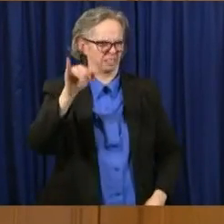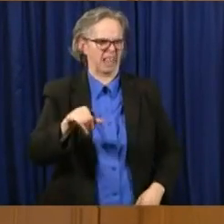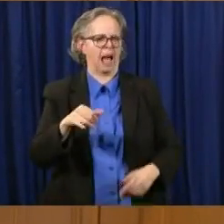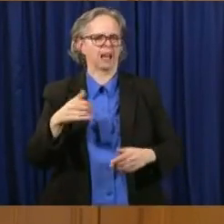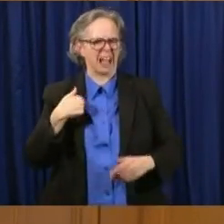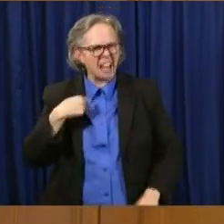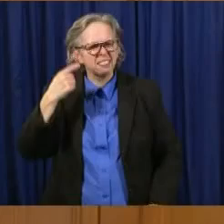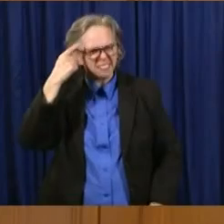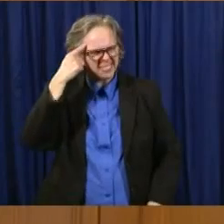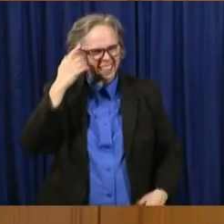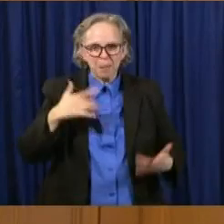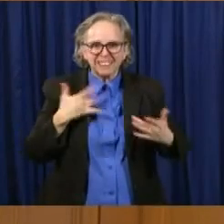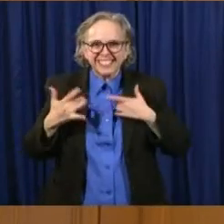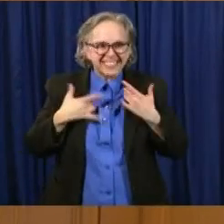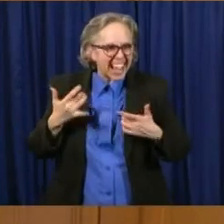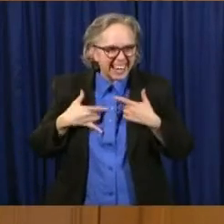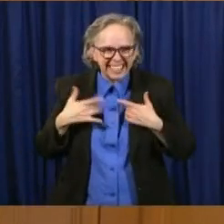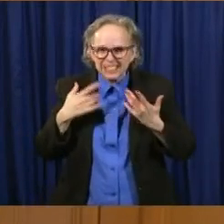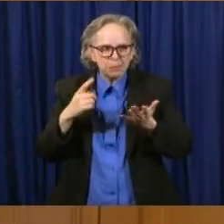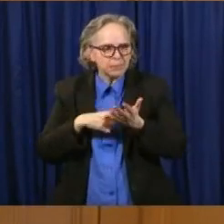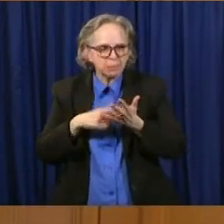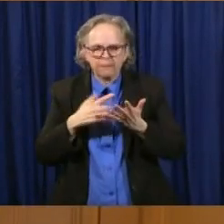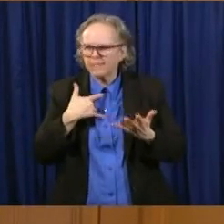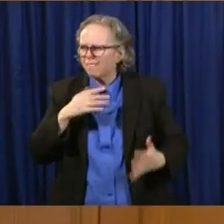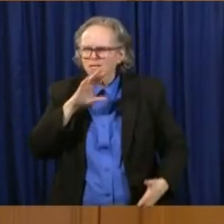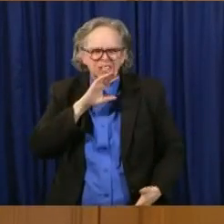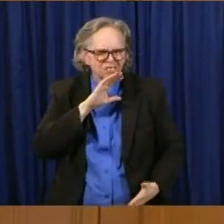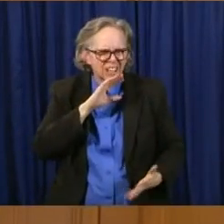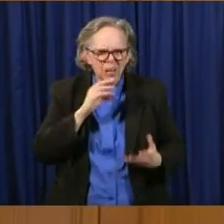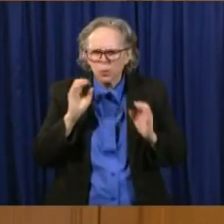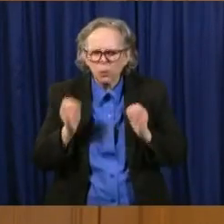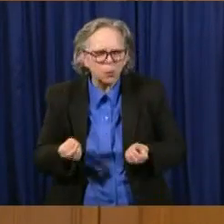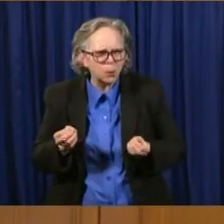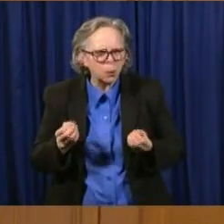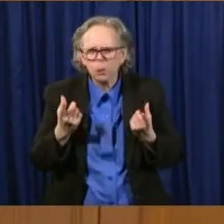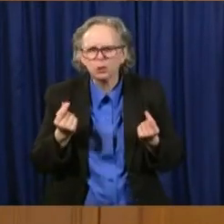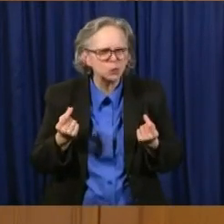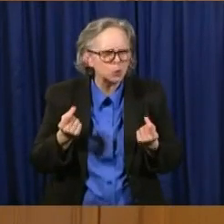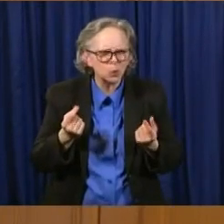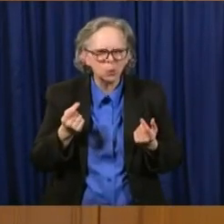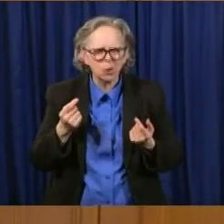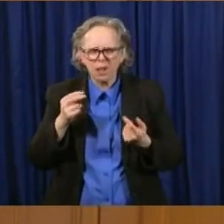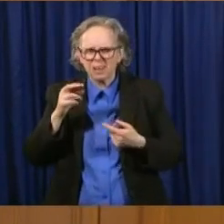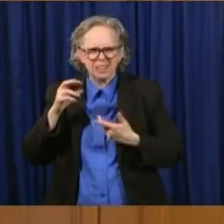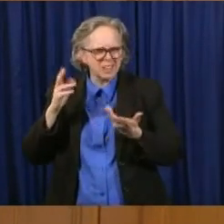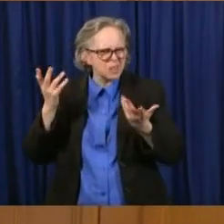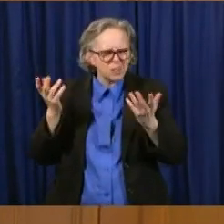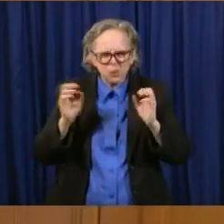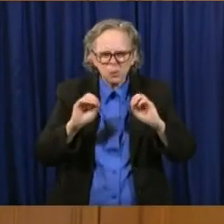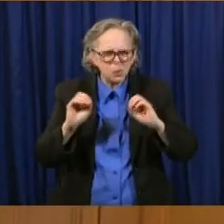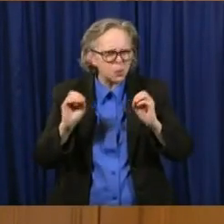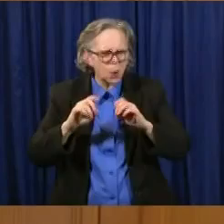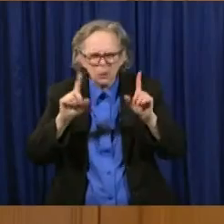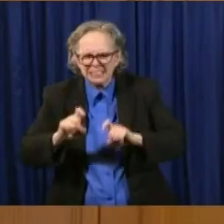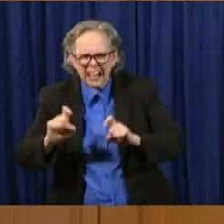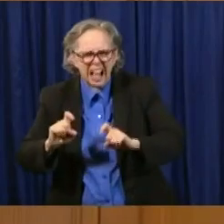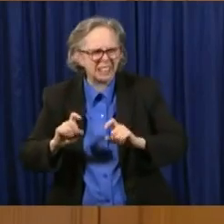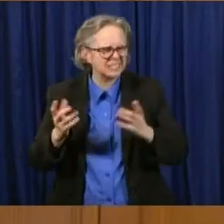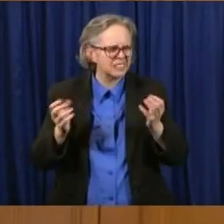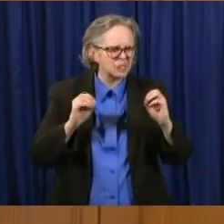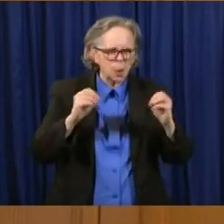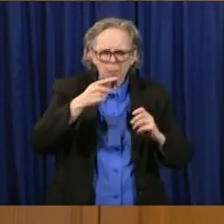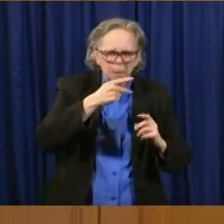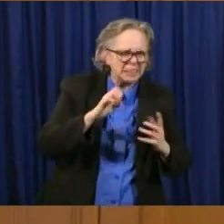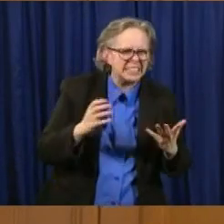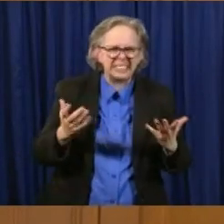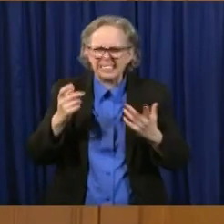it's so frustrating that we don't have the weapons that we wish we had, more PPE, more testing, um, even the things that